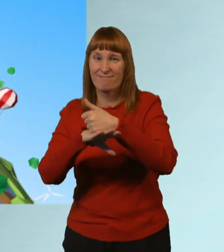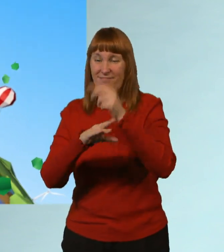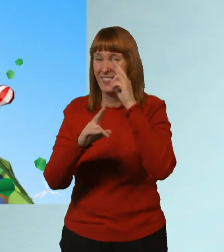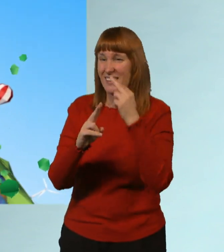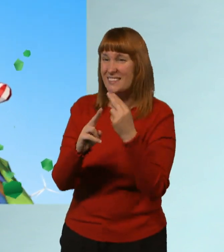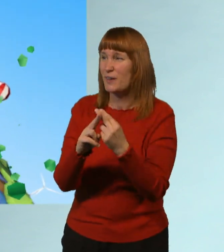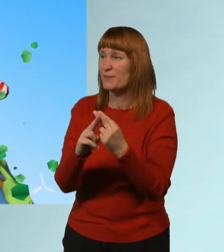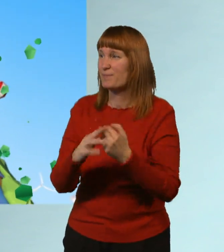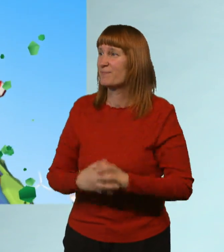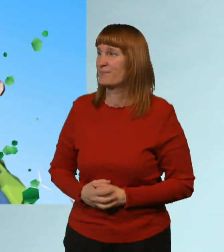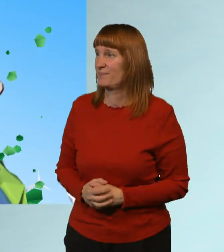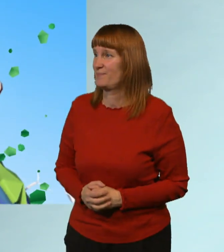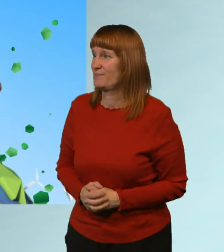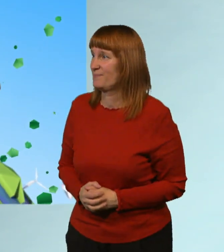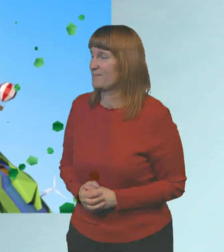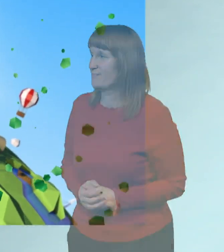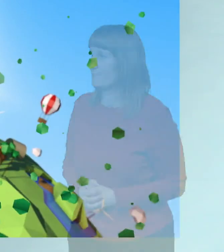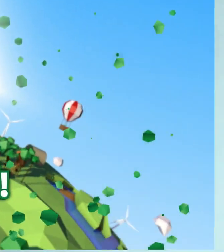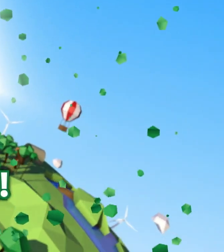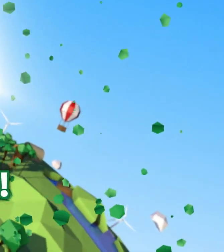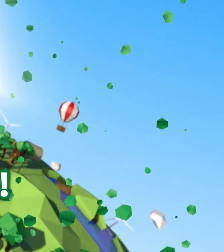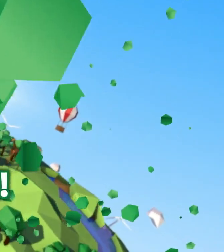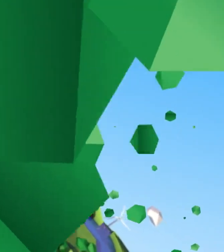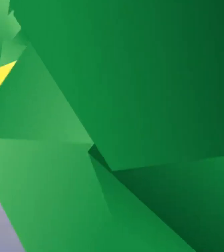find out. Protecting Planet Earth.